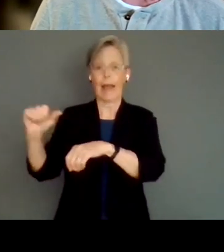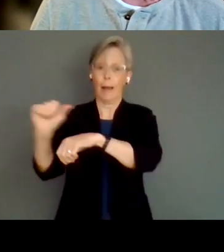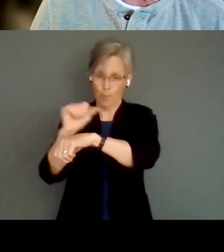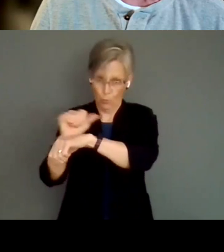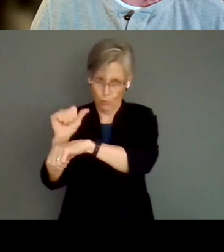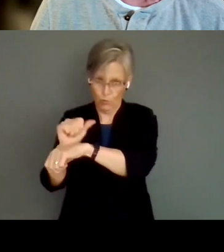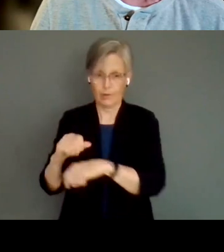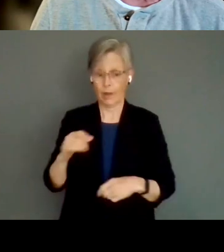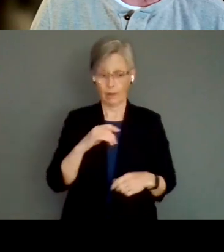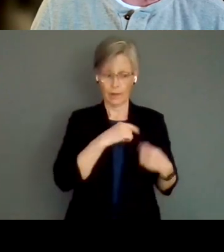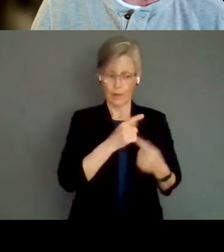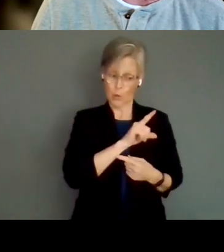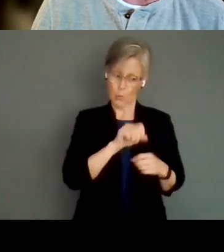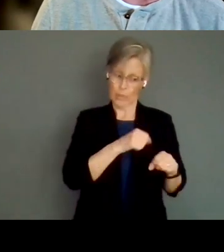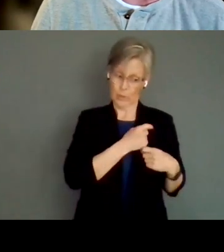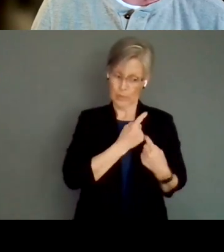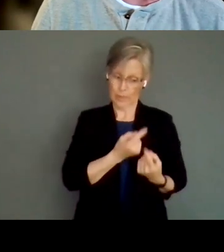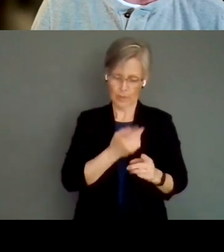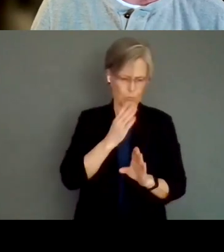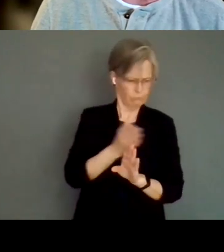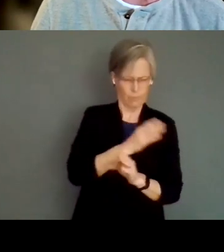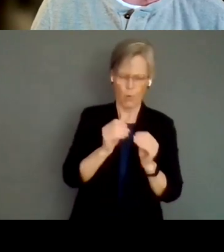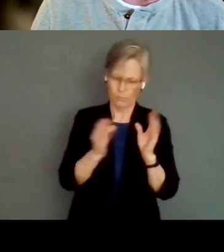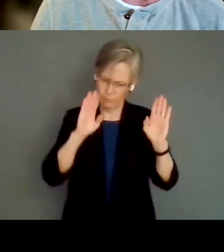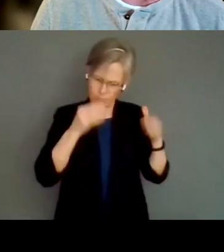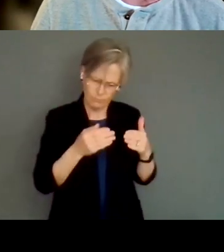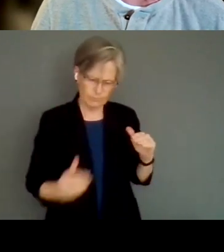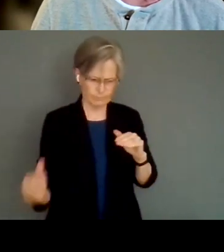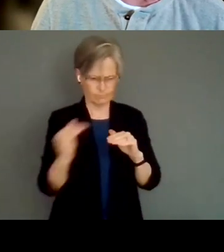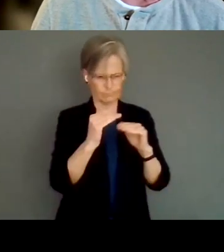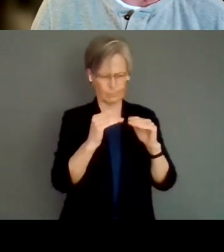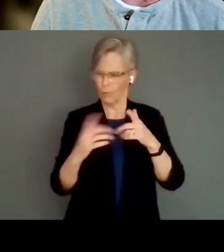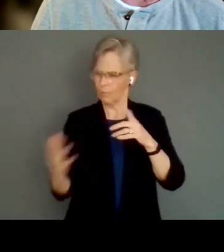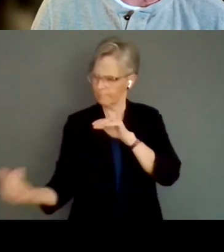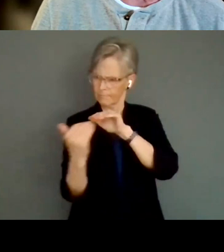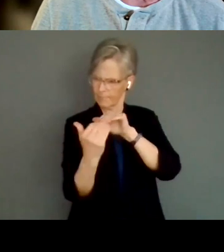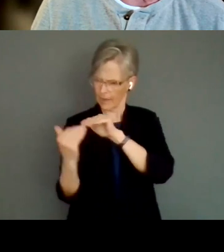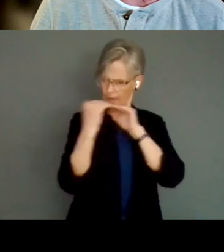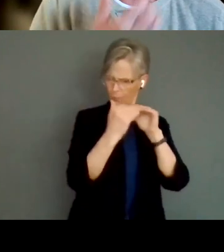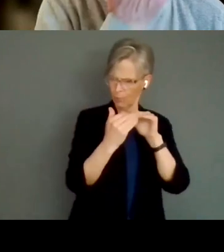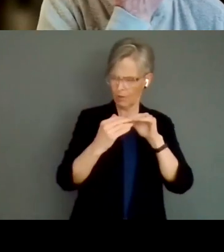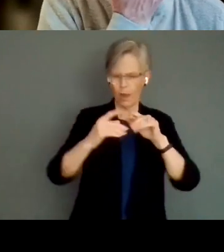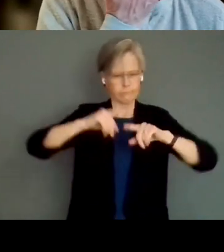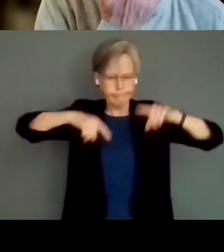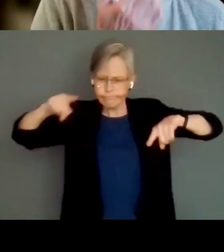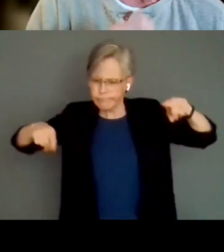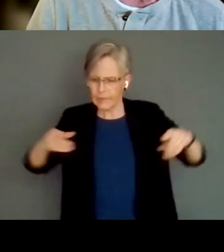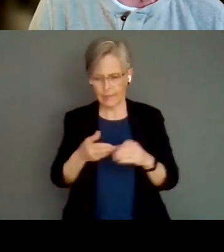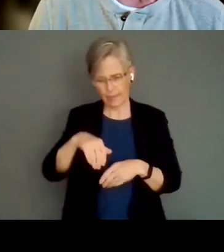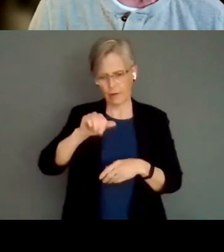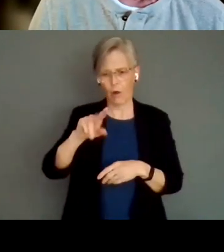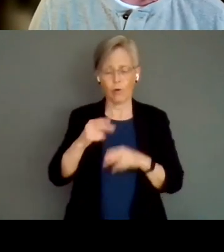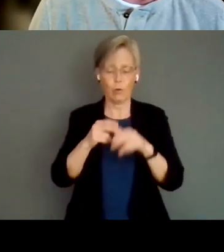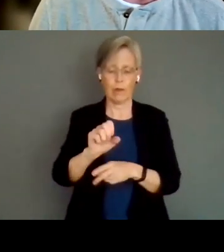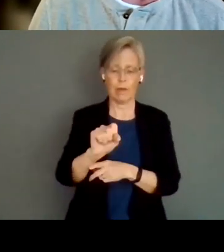the last 20 years exclusively prioritizing equity and diversity in the arts through her own company, Stage